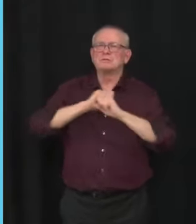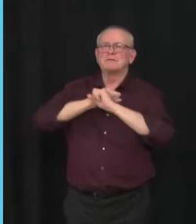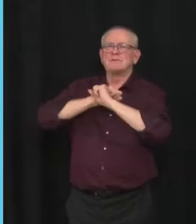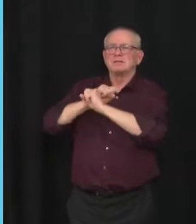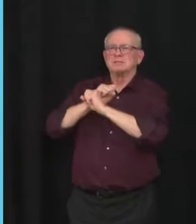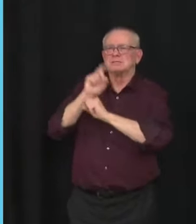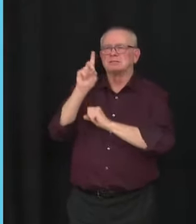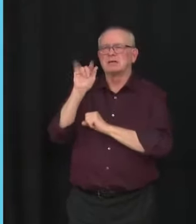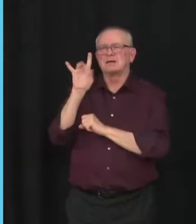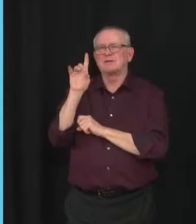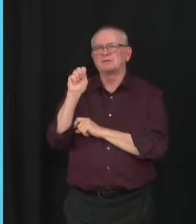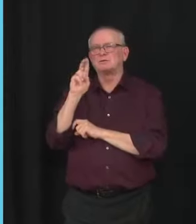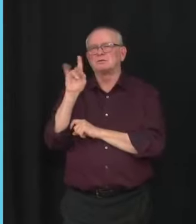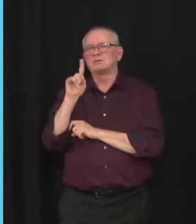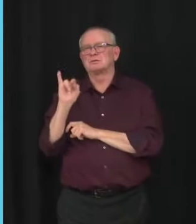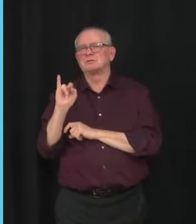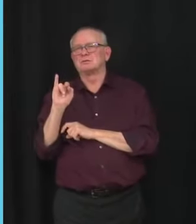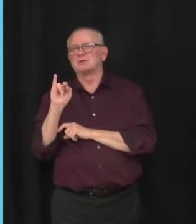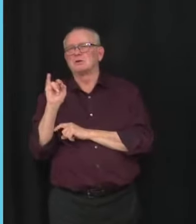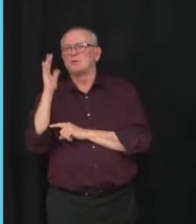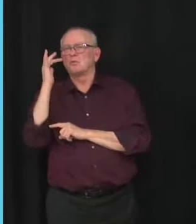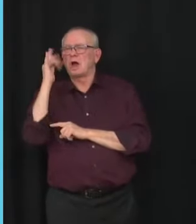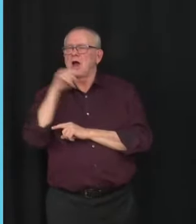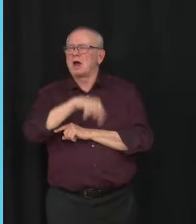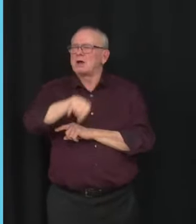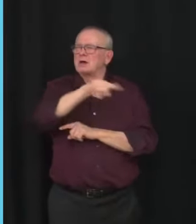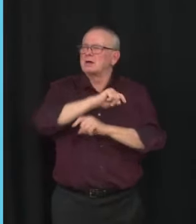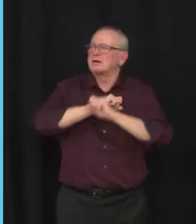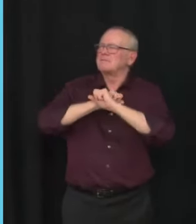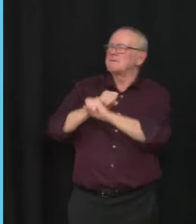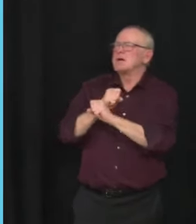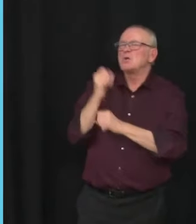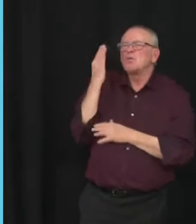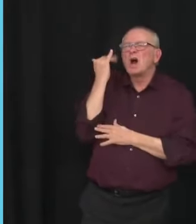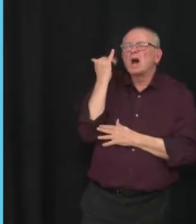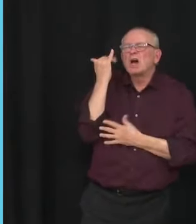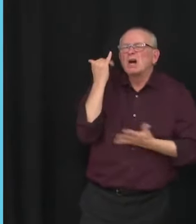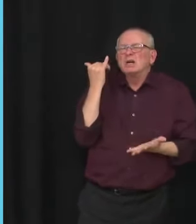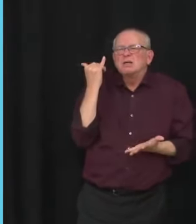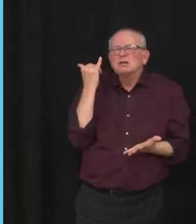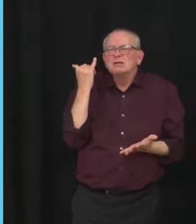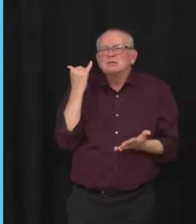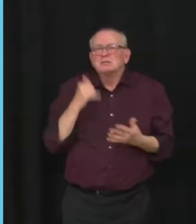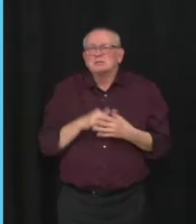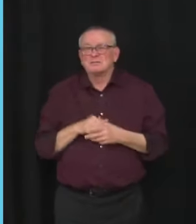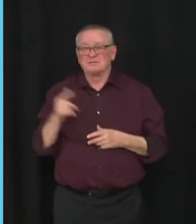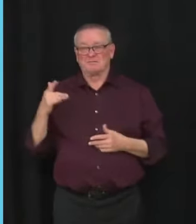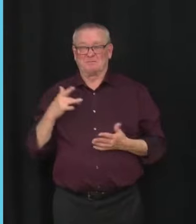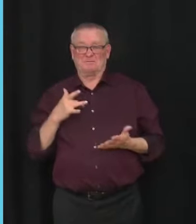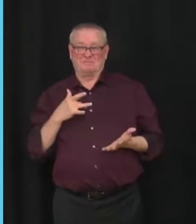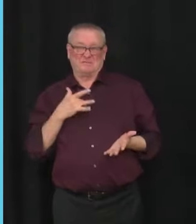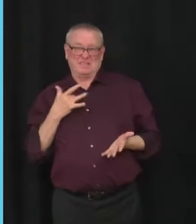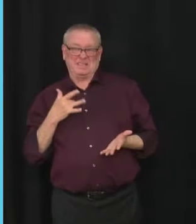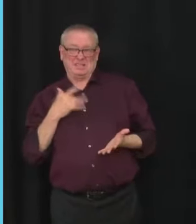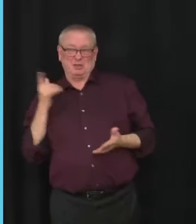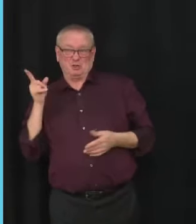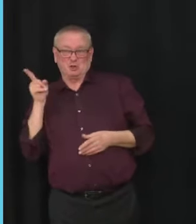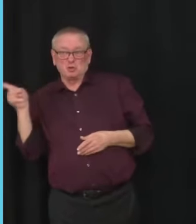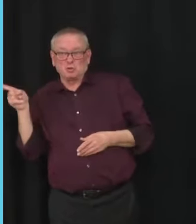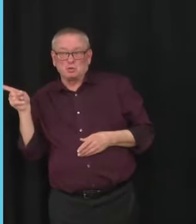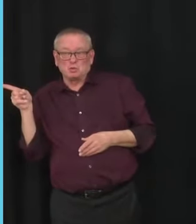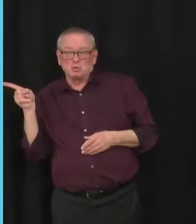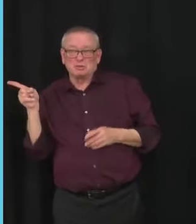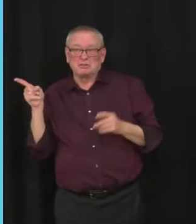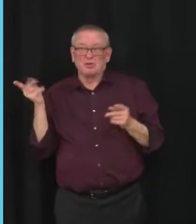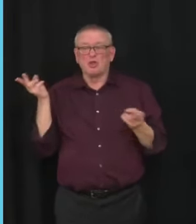is, do you actually think such comments increase the tangible, you